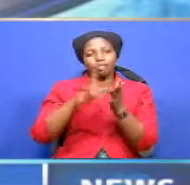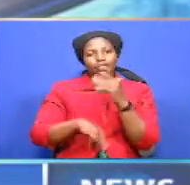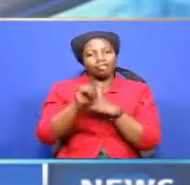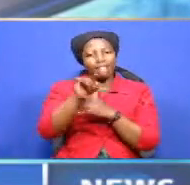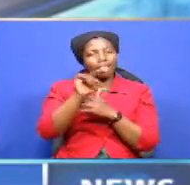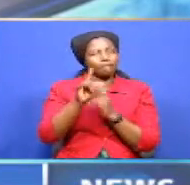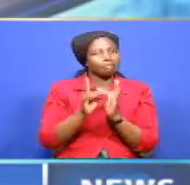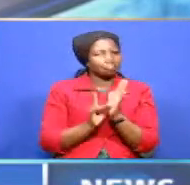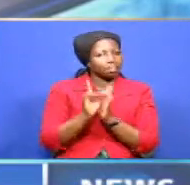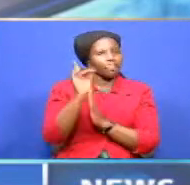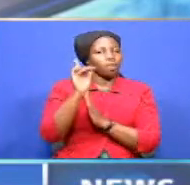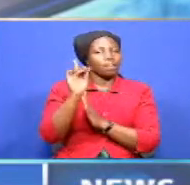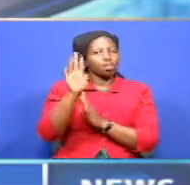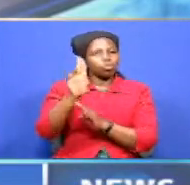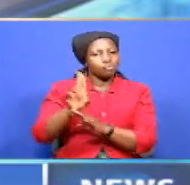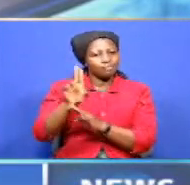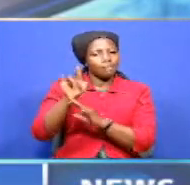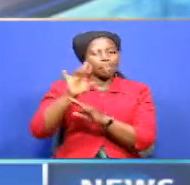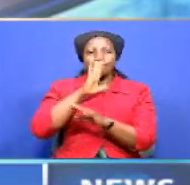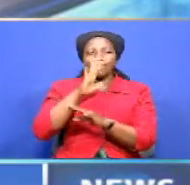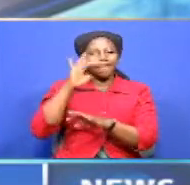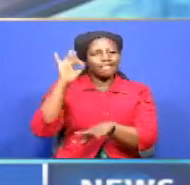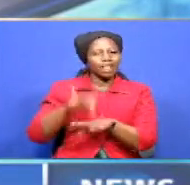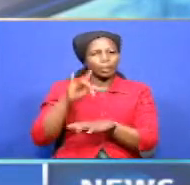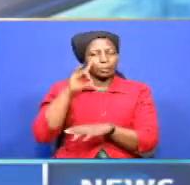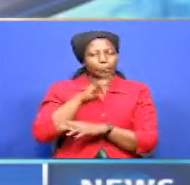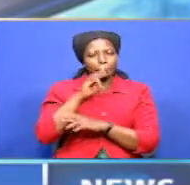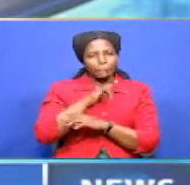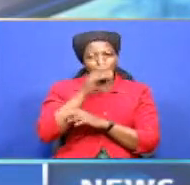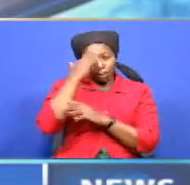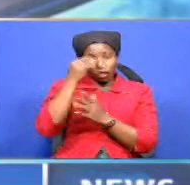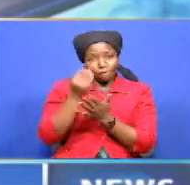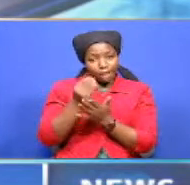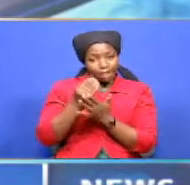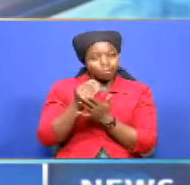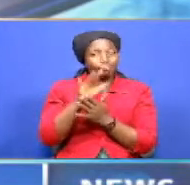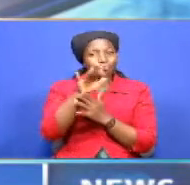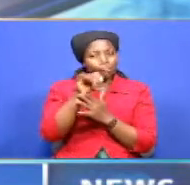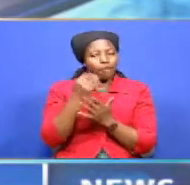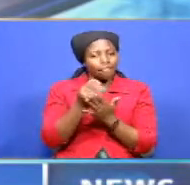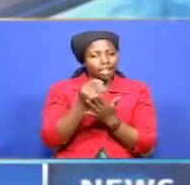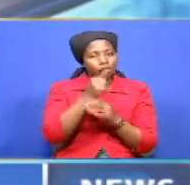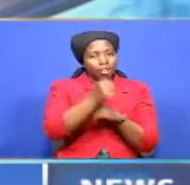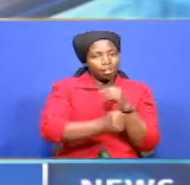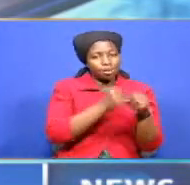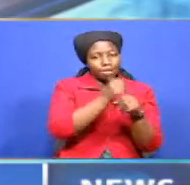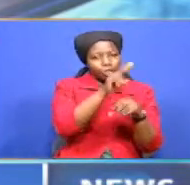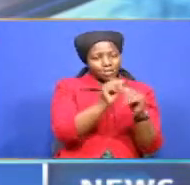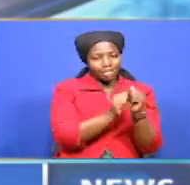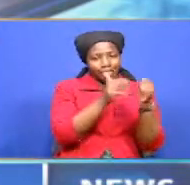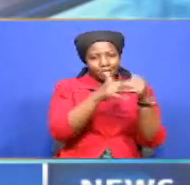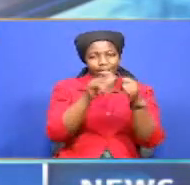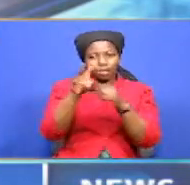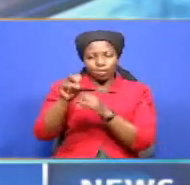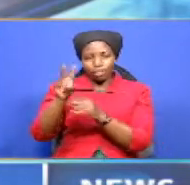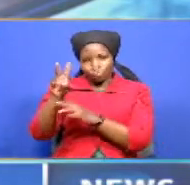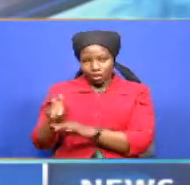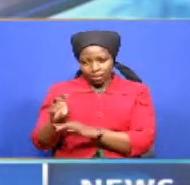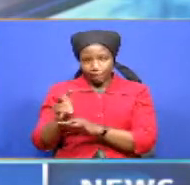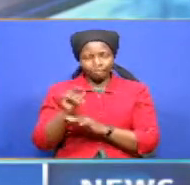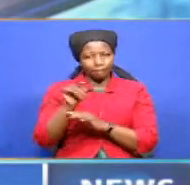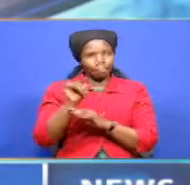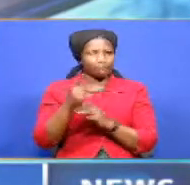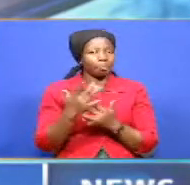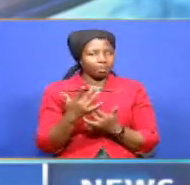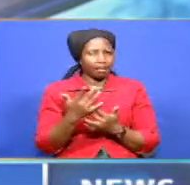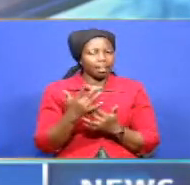expenditure will be the hardest hit by the revenue drop in the fiscal year 2019-2020 as